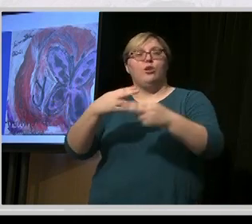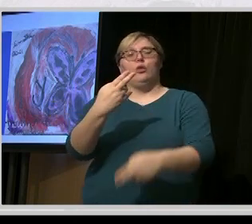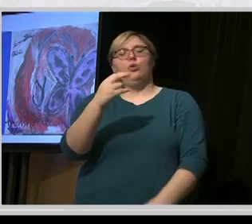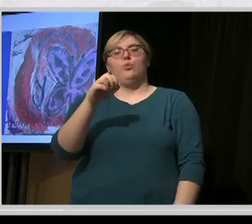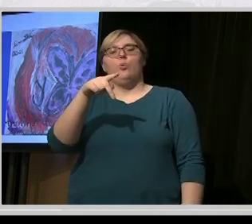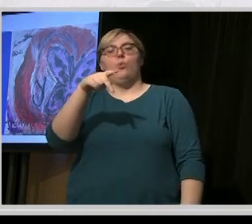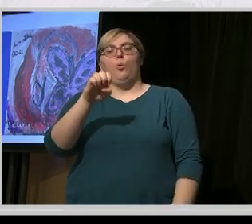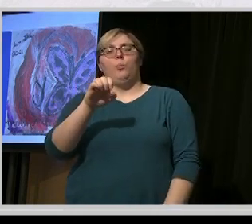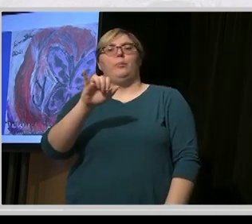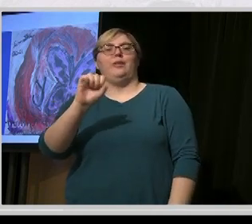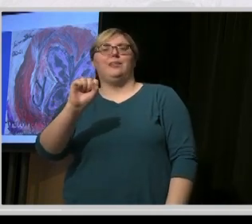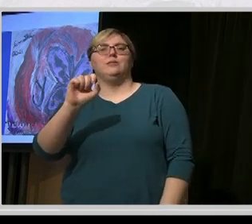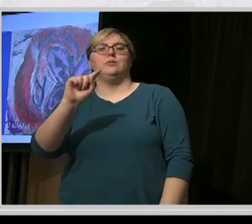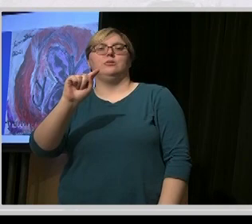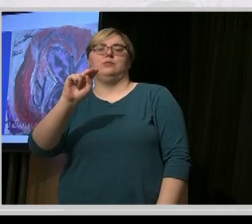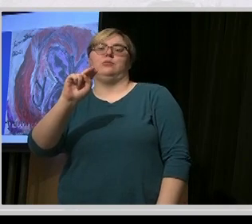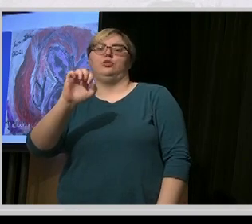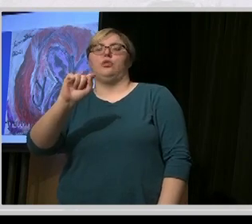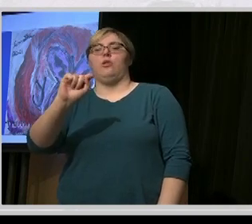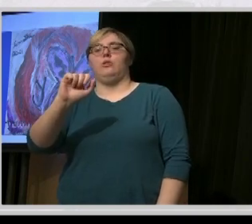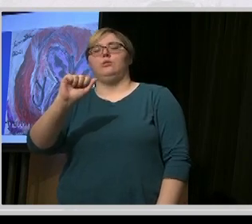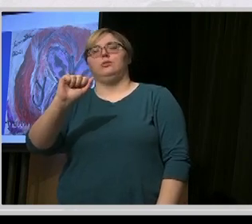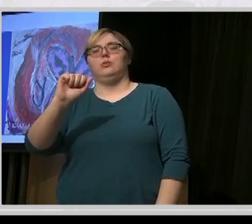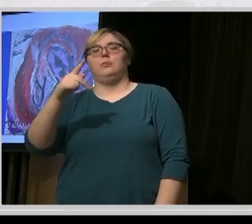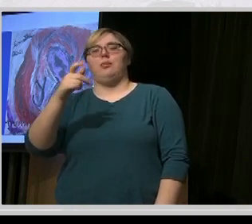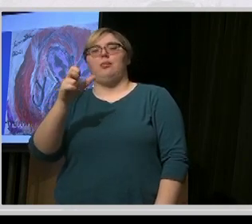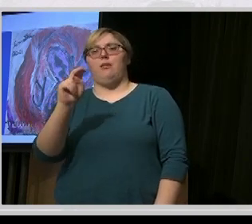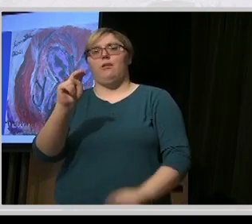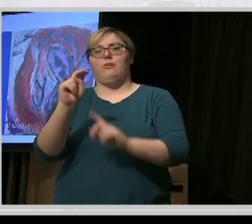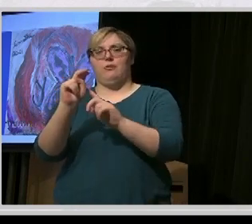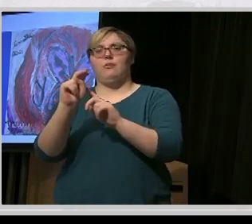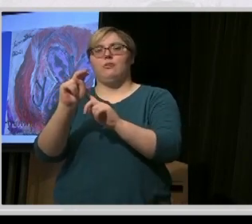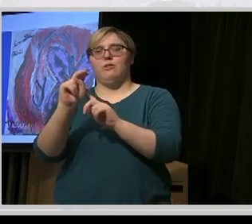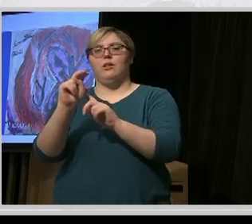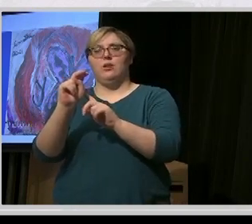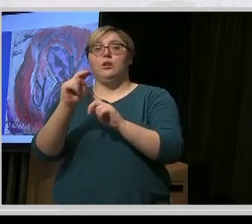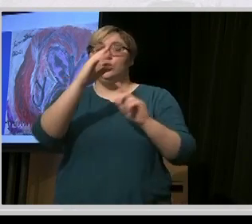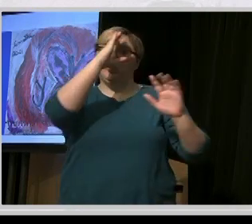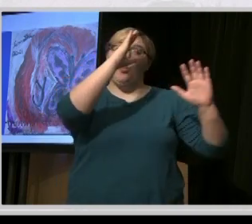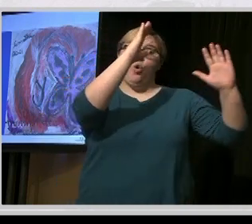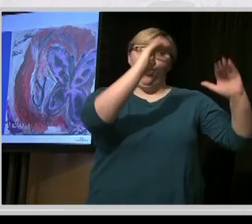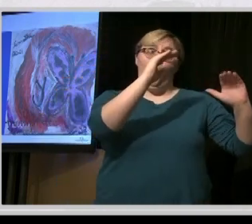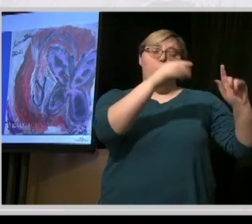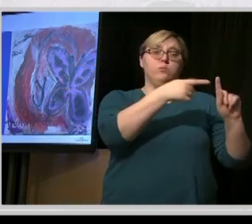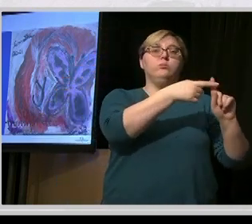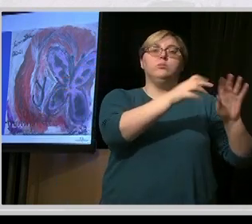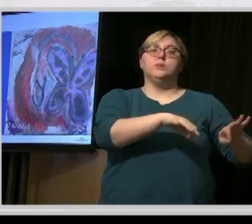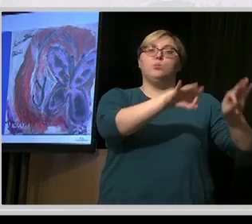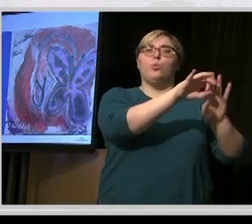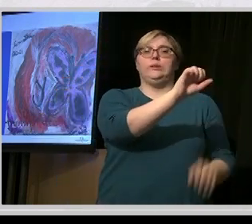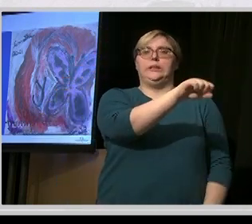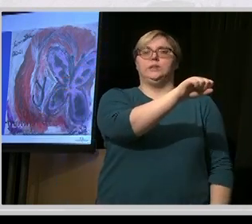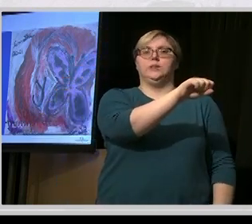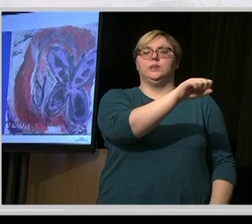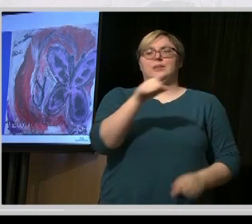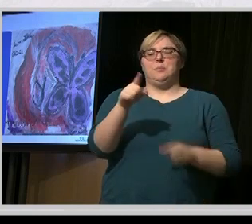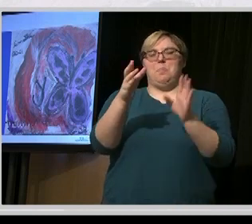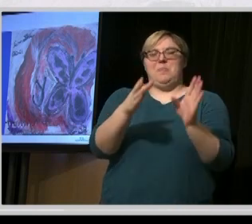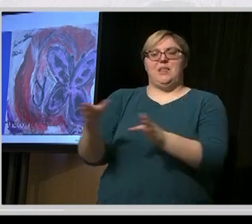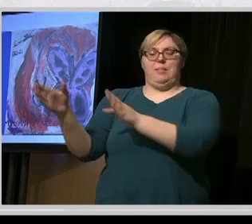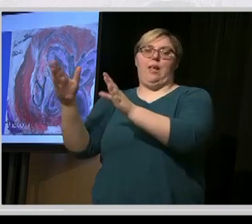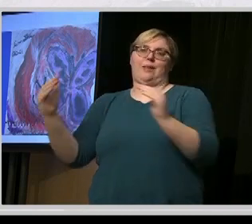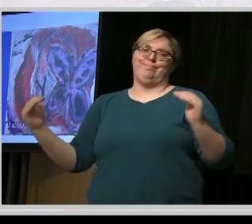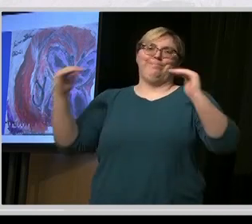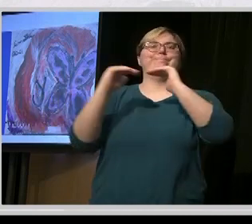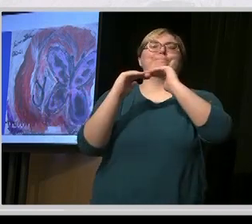So while hope is important, we need a plan. And that's the privilege that Eddie and I have had to work with you